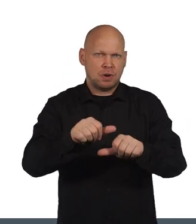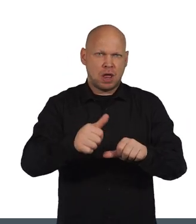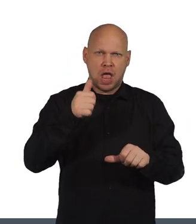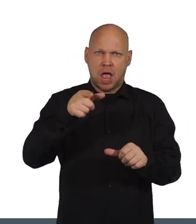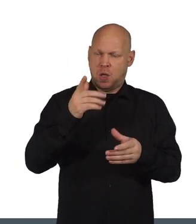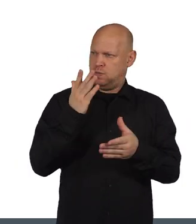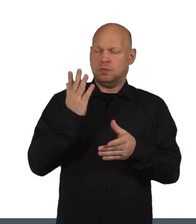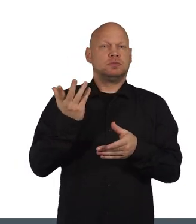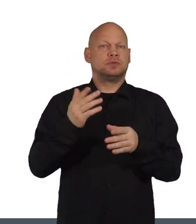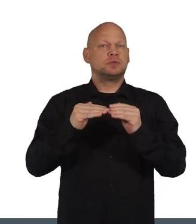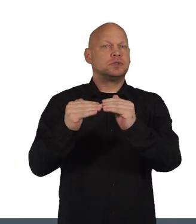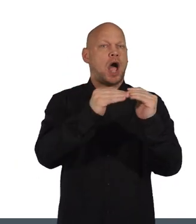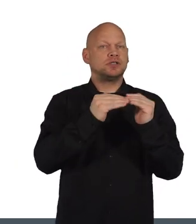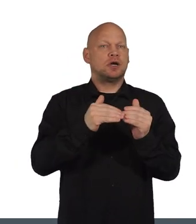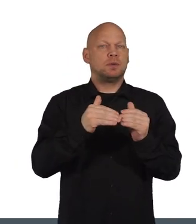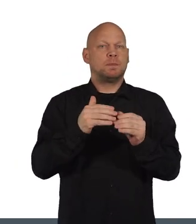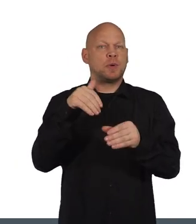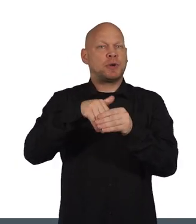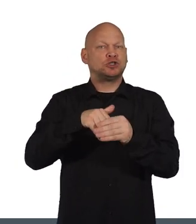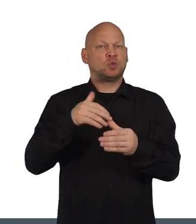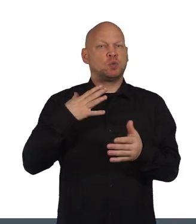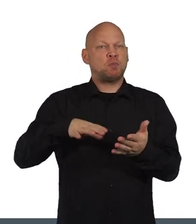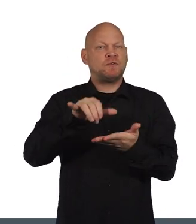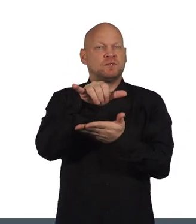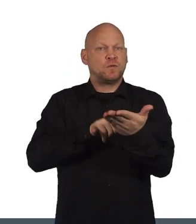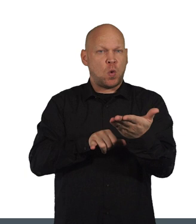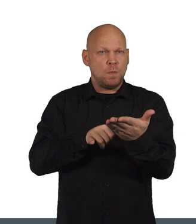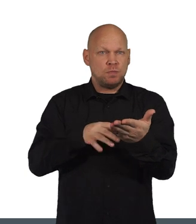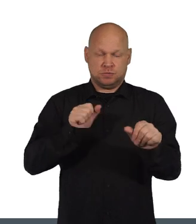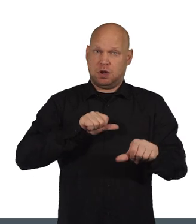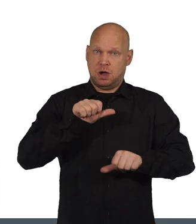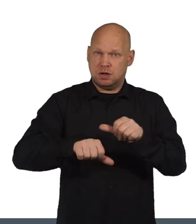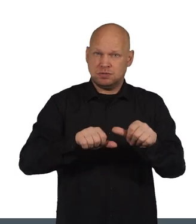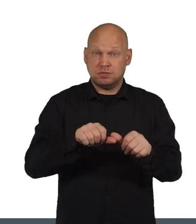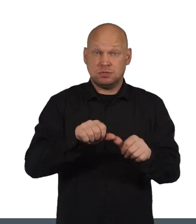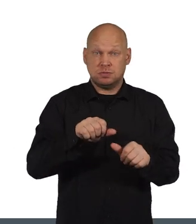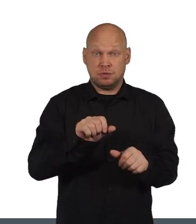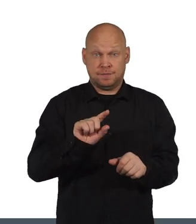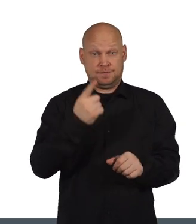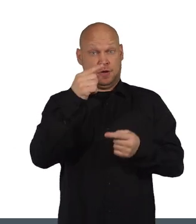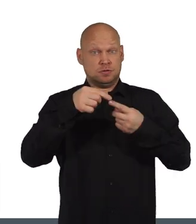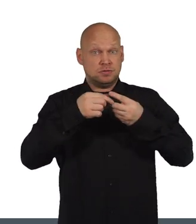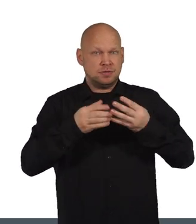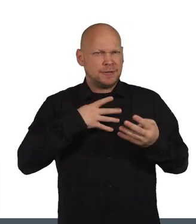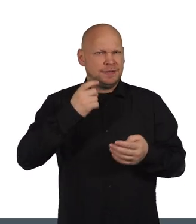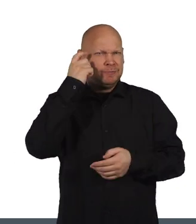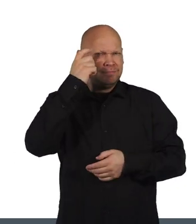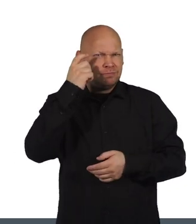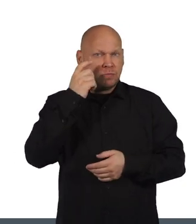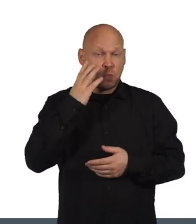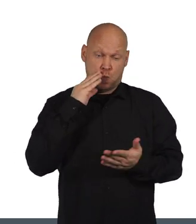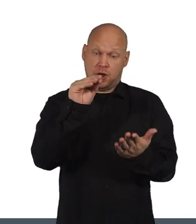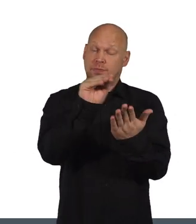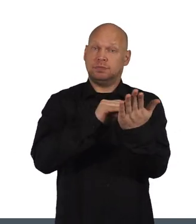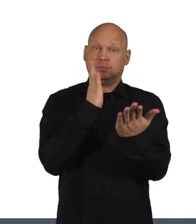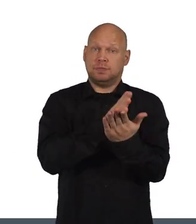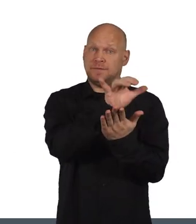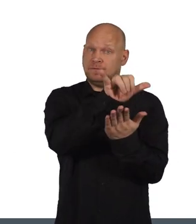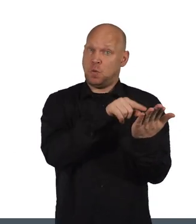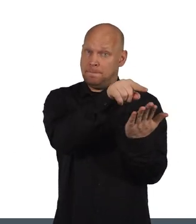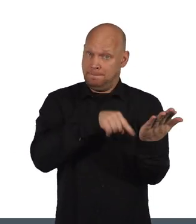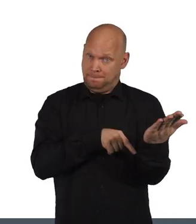standard participation request form, and will get you started on the main things you need to think about when filling in a real form.